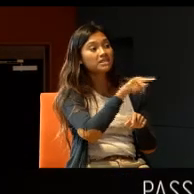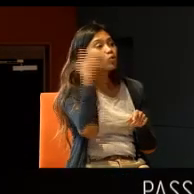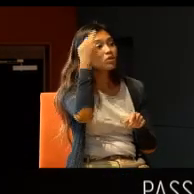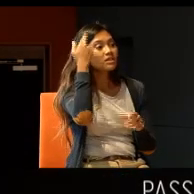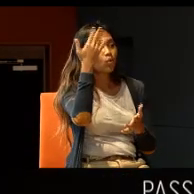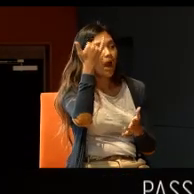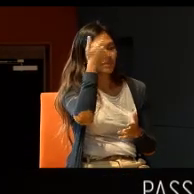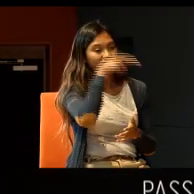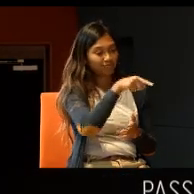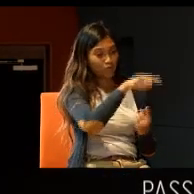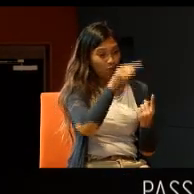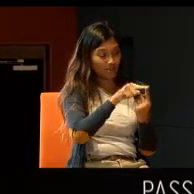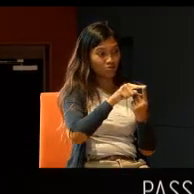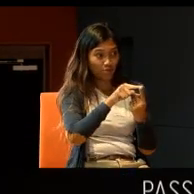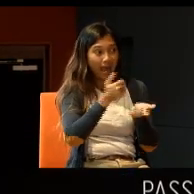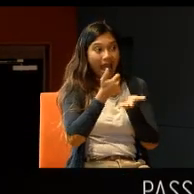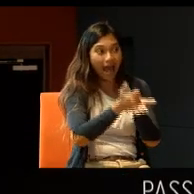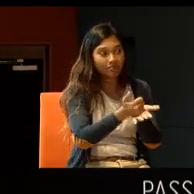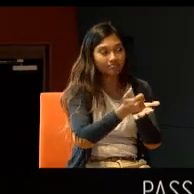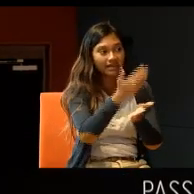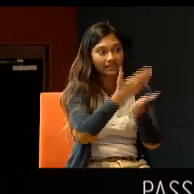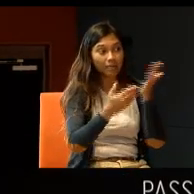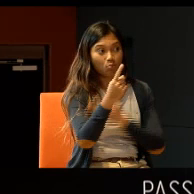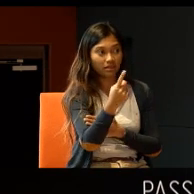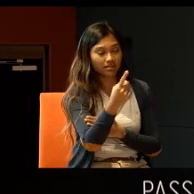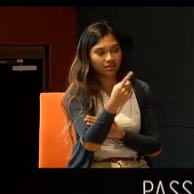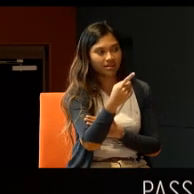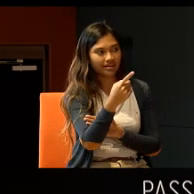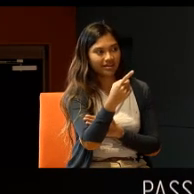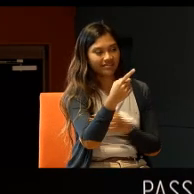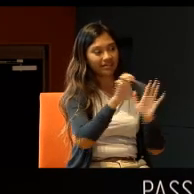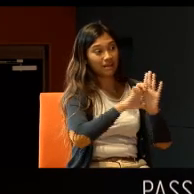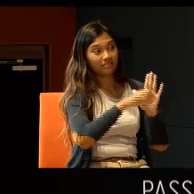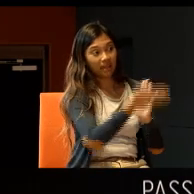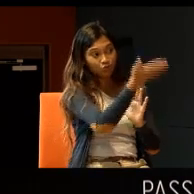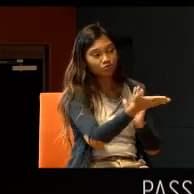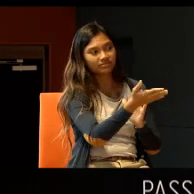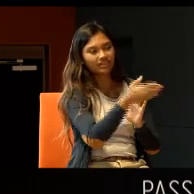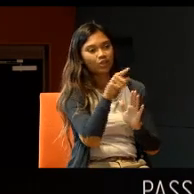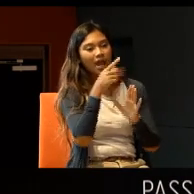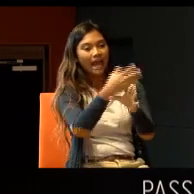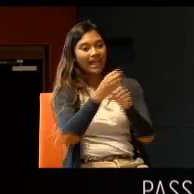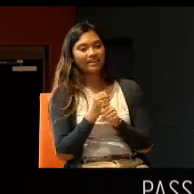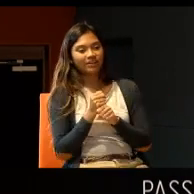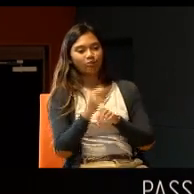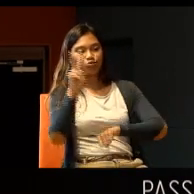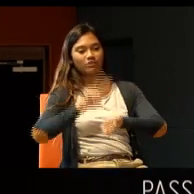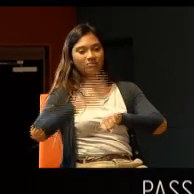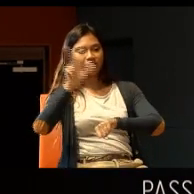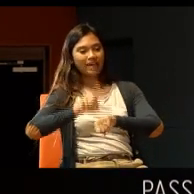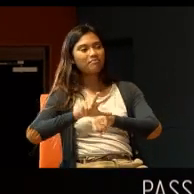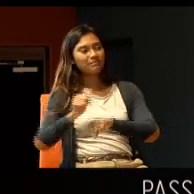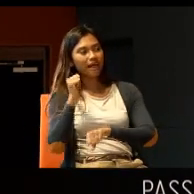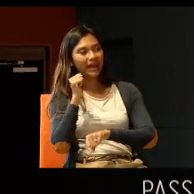you are actually, getting twice, or three times, as much back. But perhaps, in a different sense.